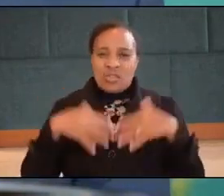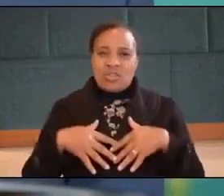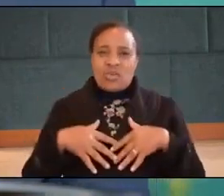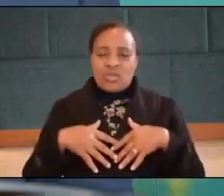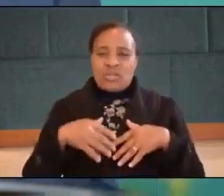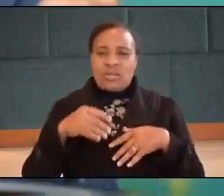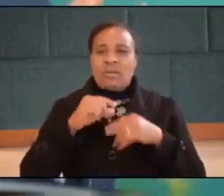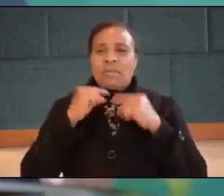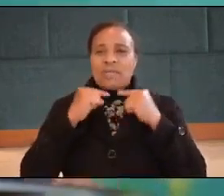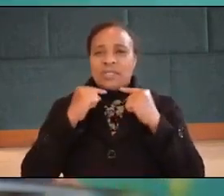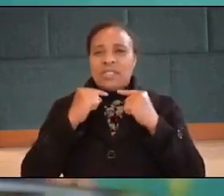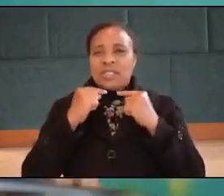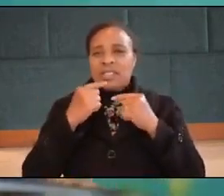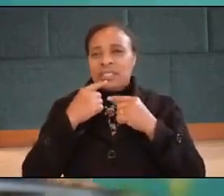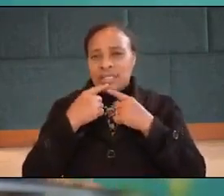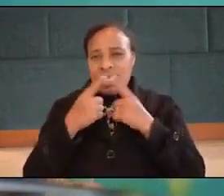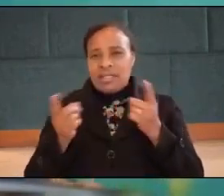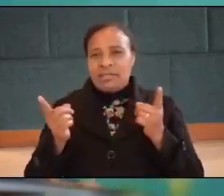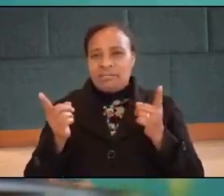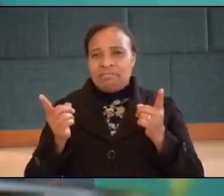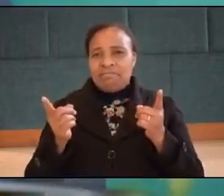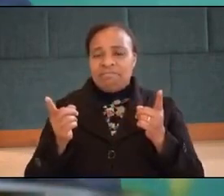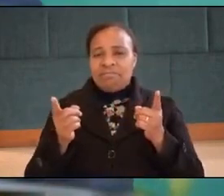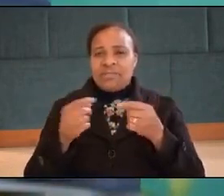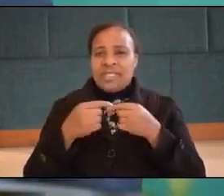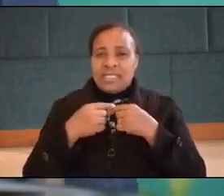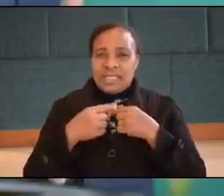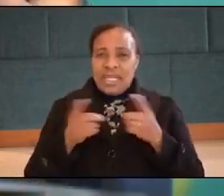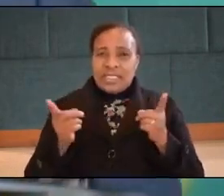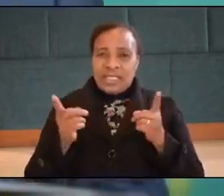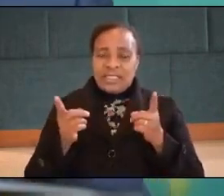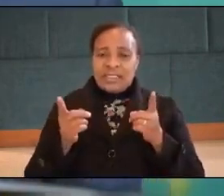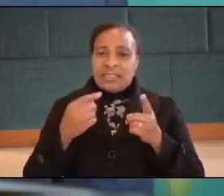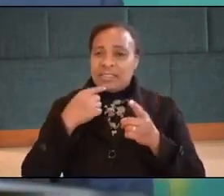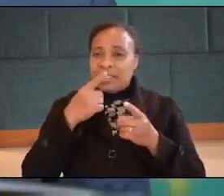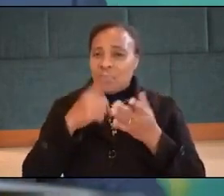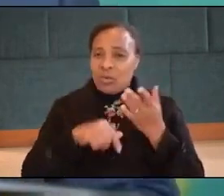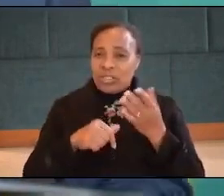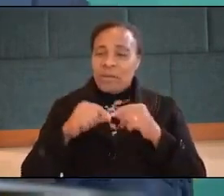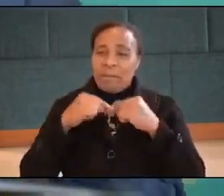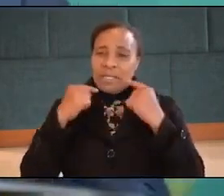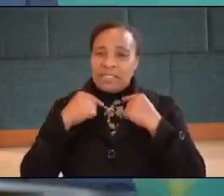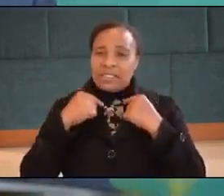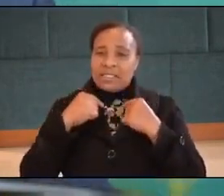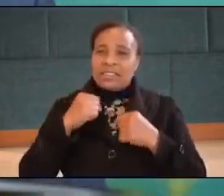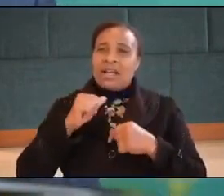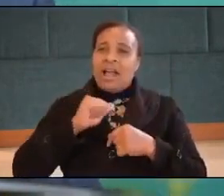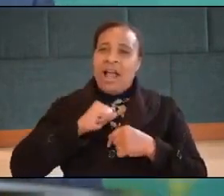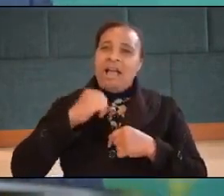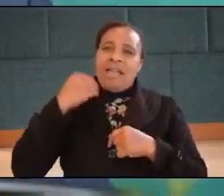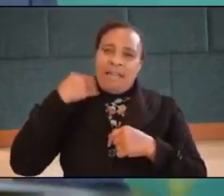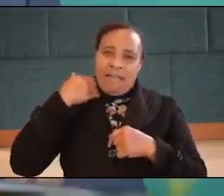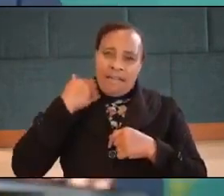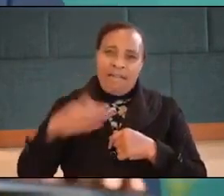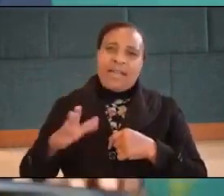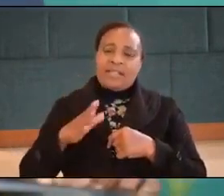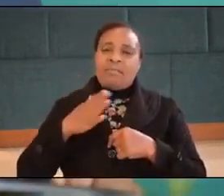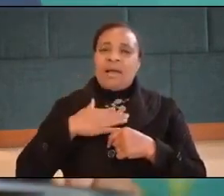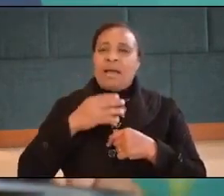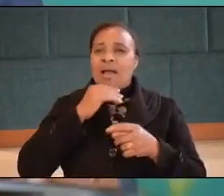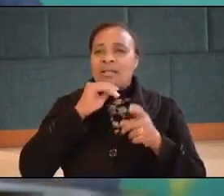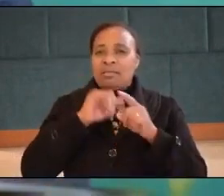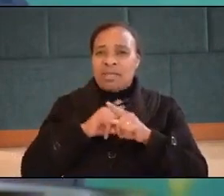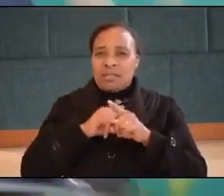and so she began she began by saying pastor i hate my husband